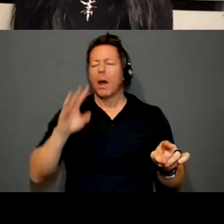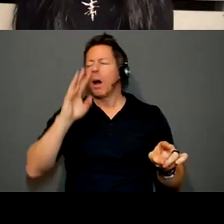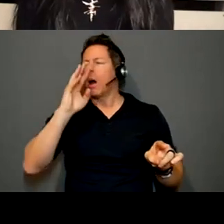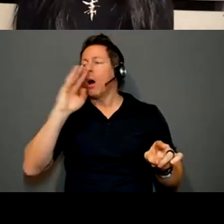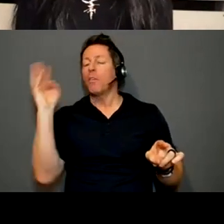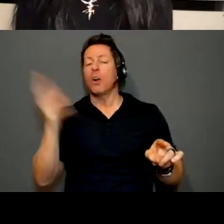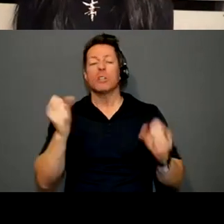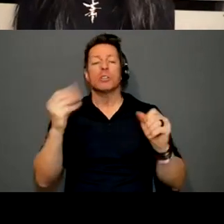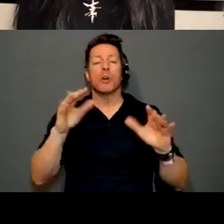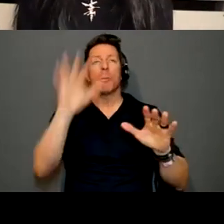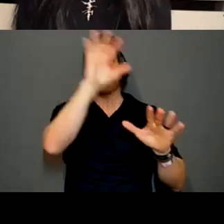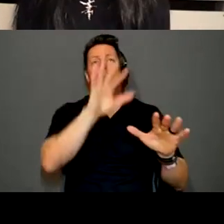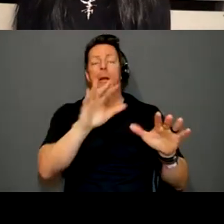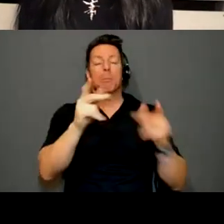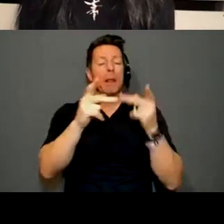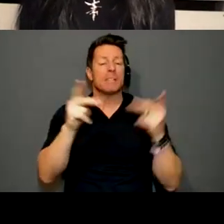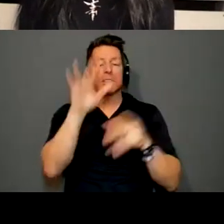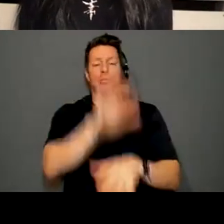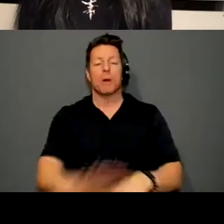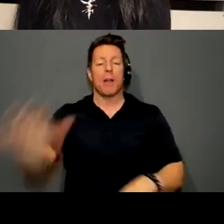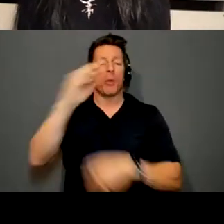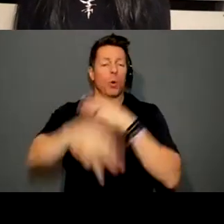places around the world. Yeah.